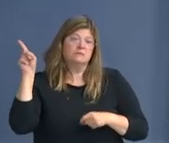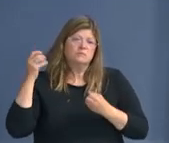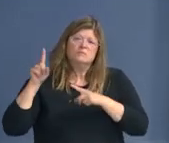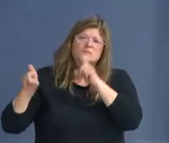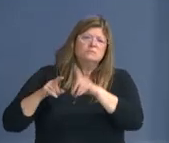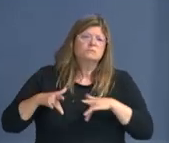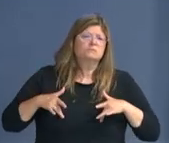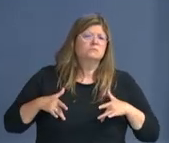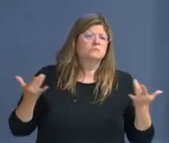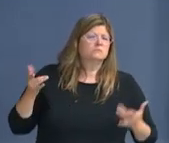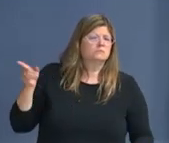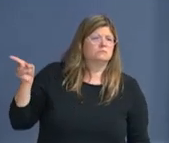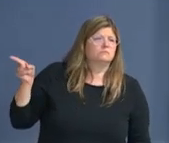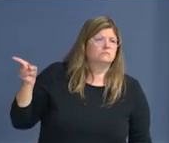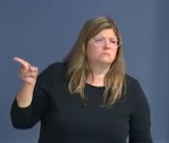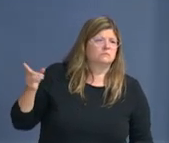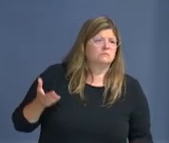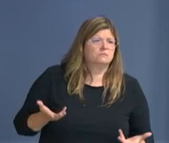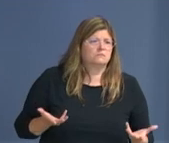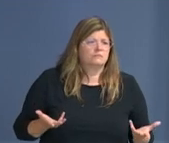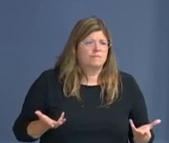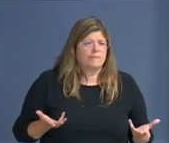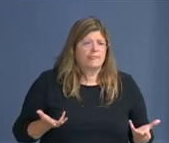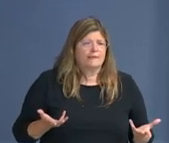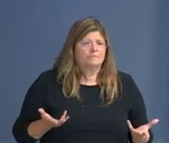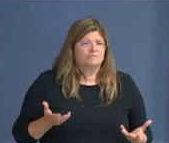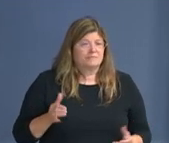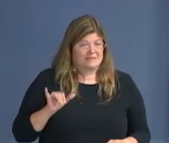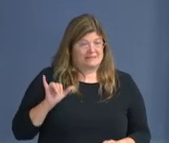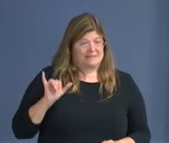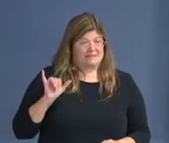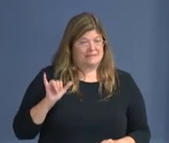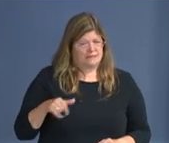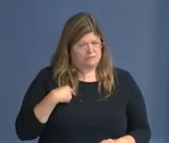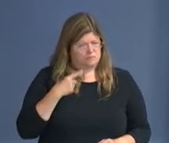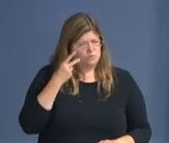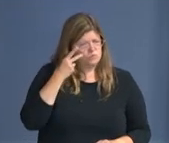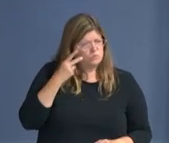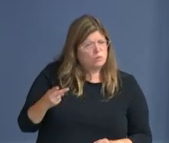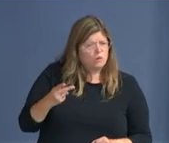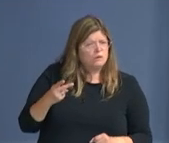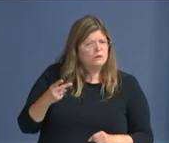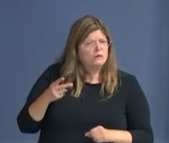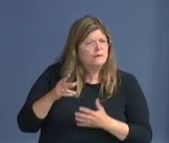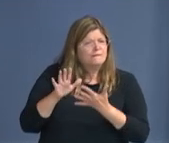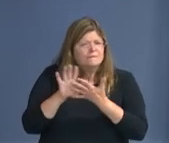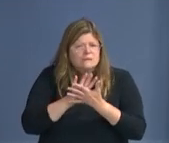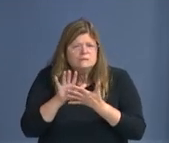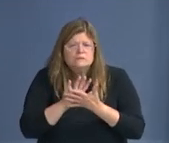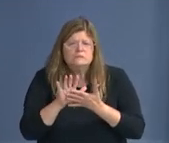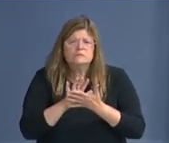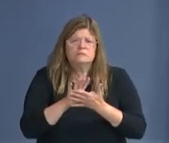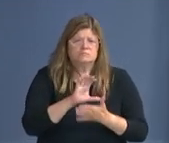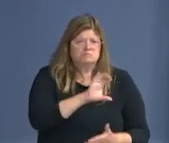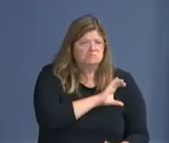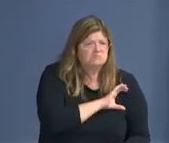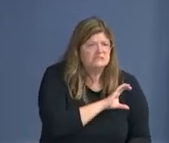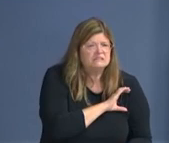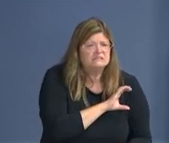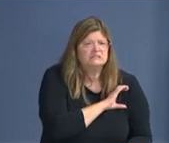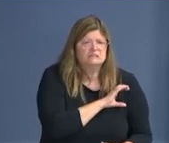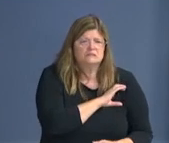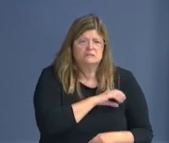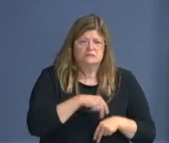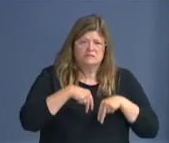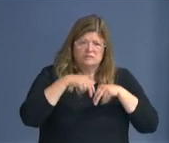is this a, we saw some video the other night, I guess, of the police moving a tent or something like